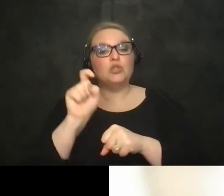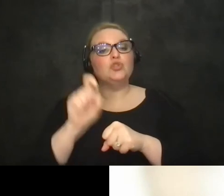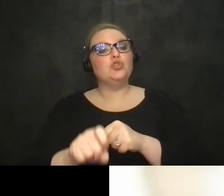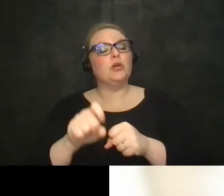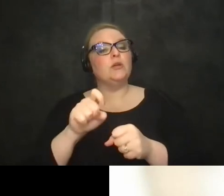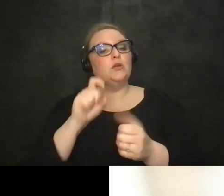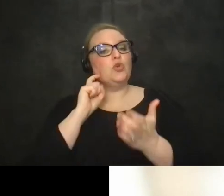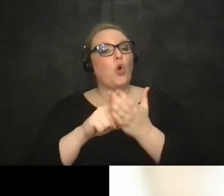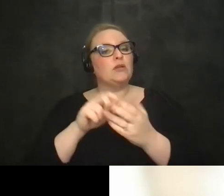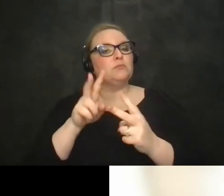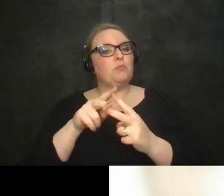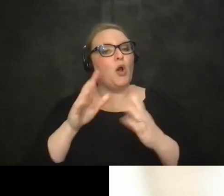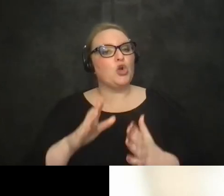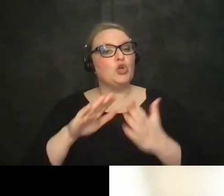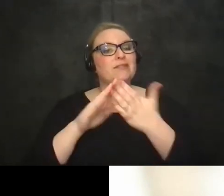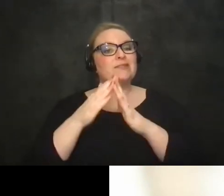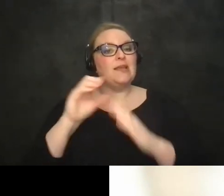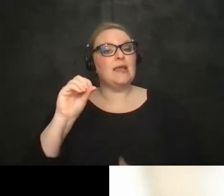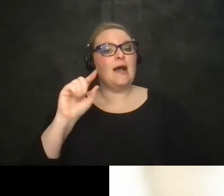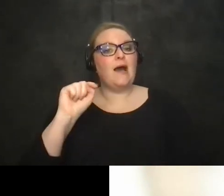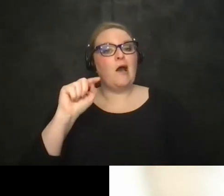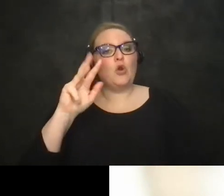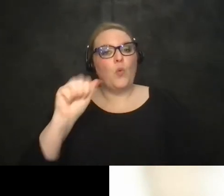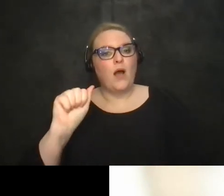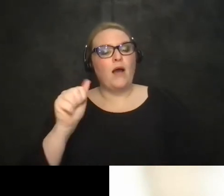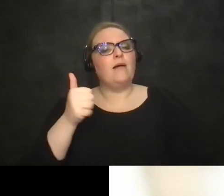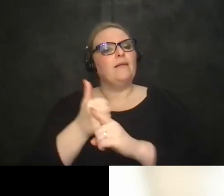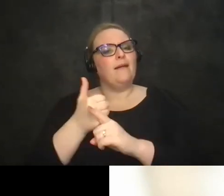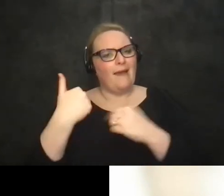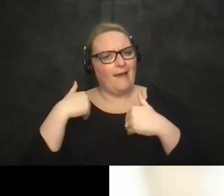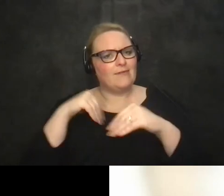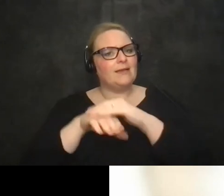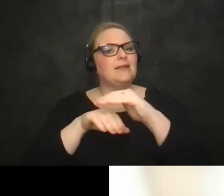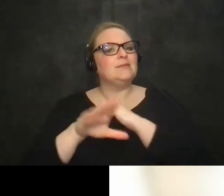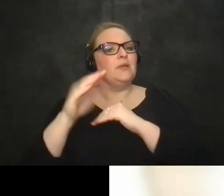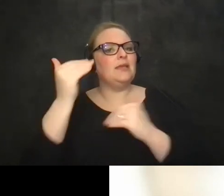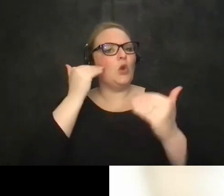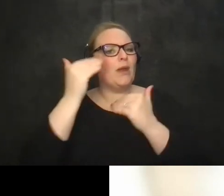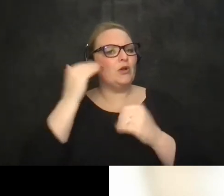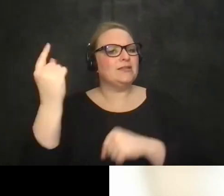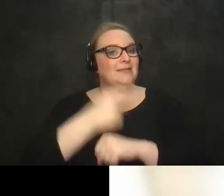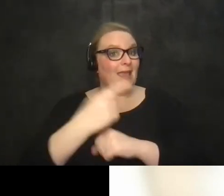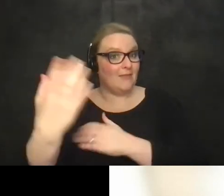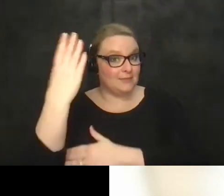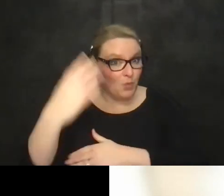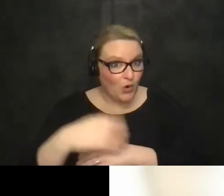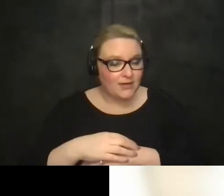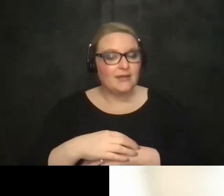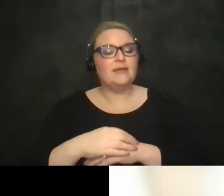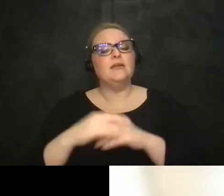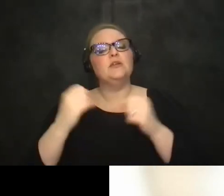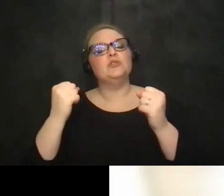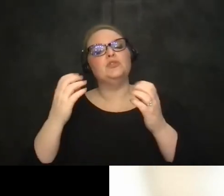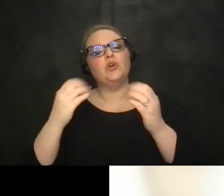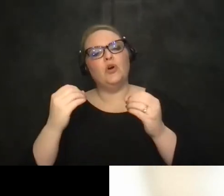the city of ottawa and the city of ottawa actually had their accessibility awareness day this morning uh so it's not